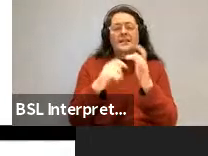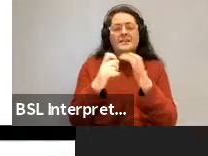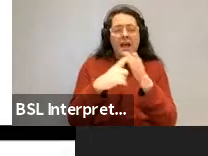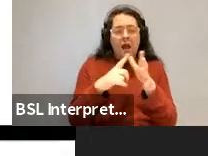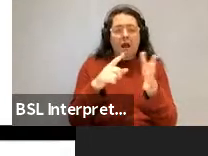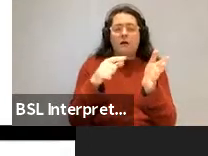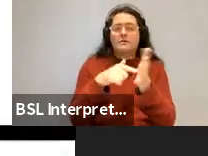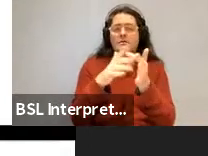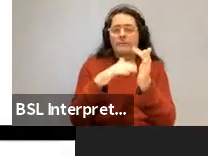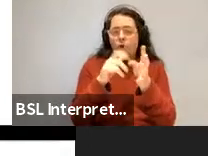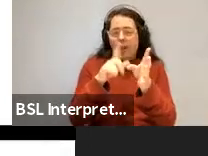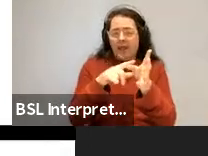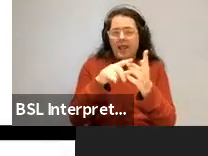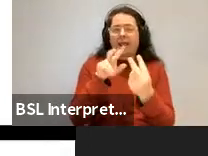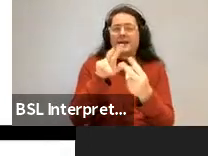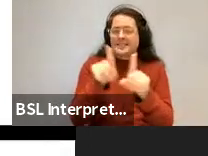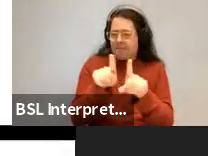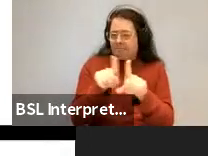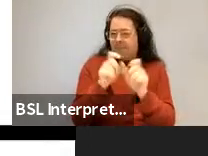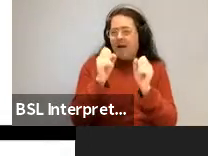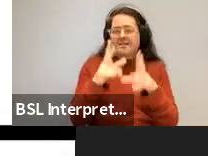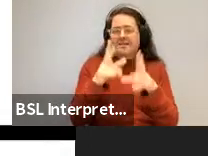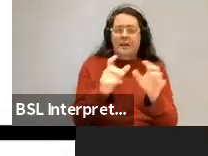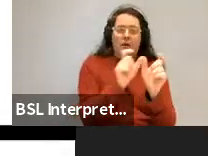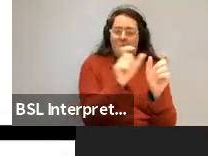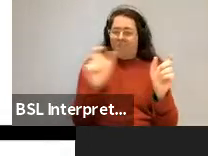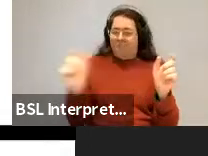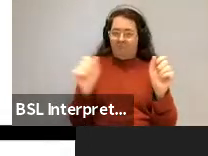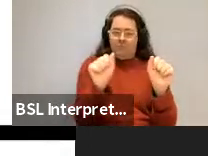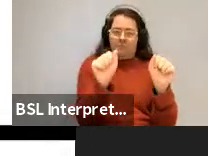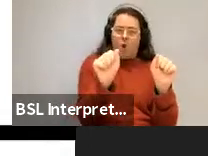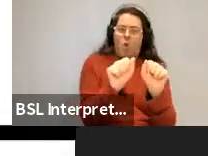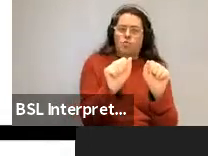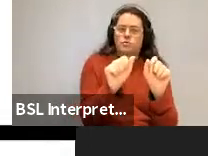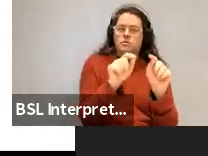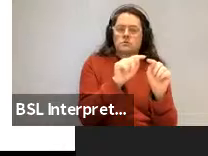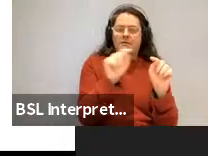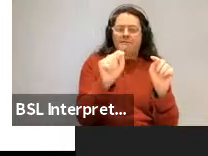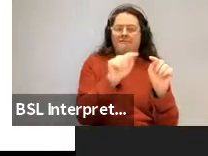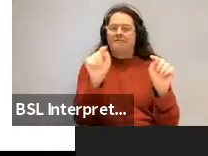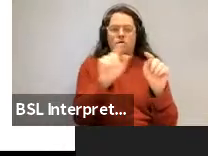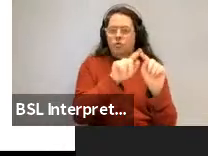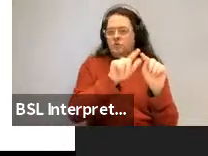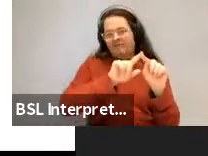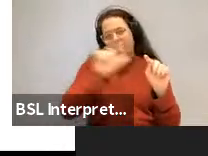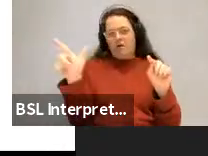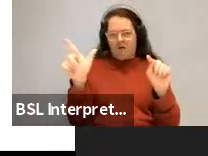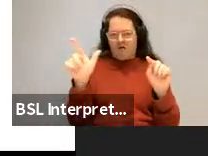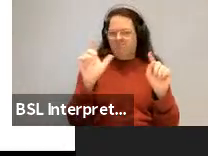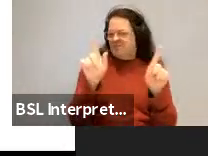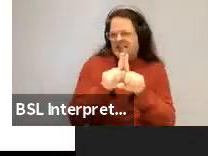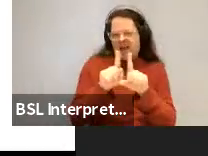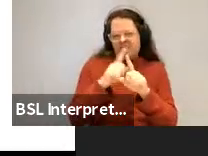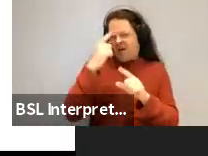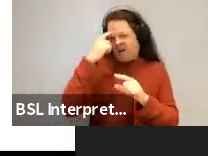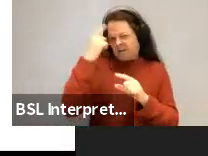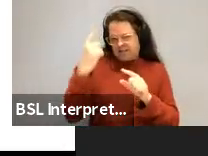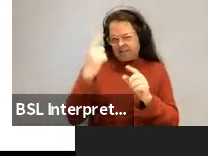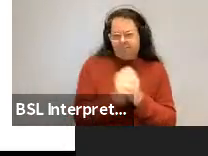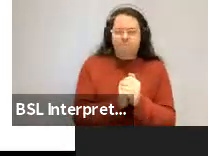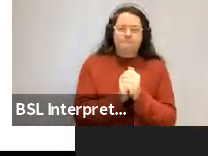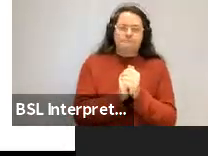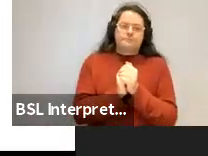using and finding generalizations similar to those of Liu from 2008 using slightly different metrics, but